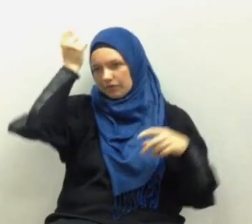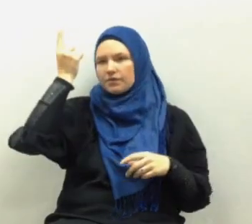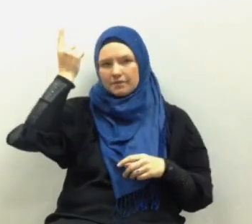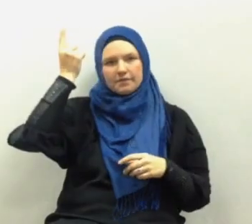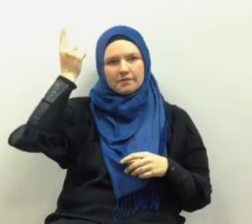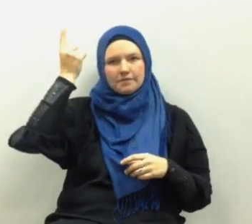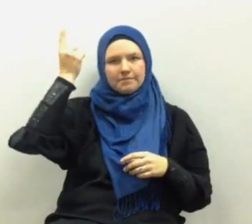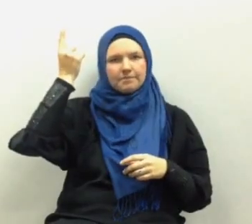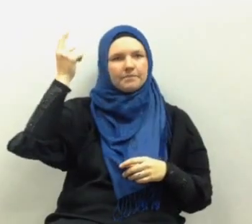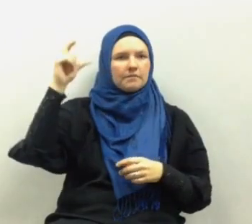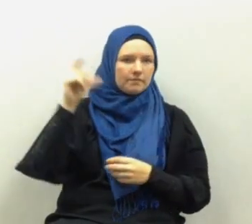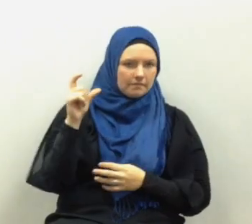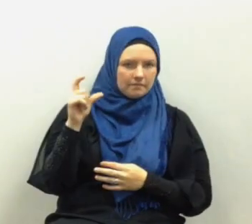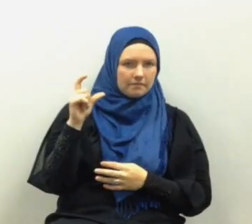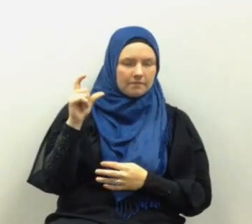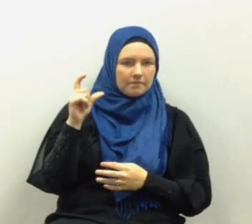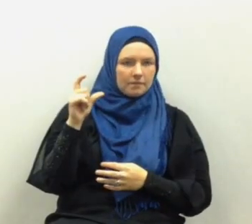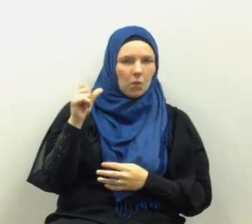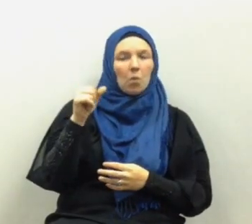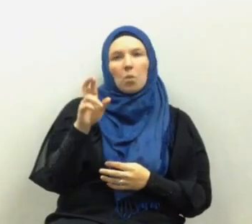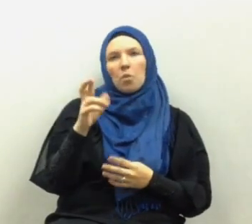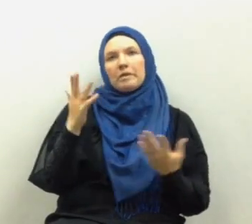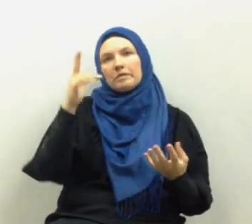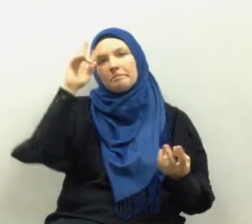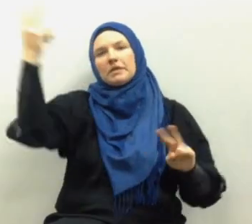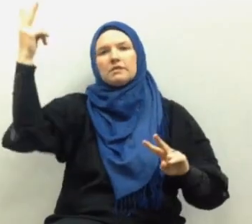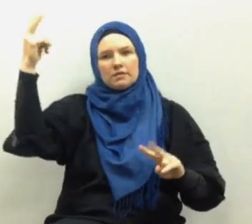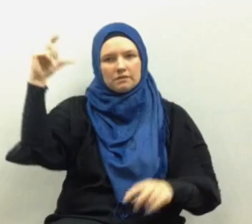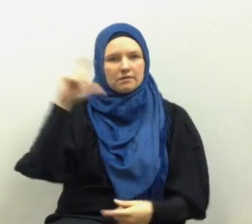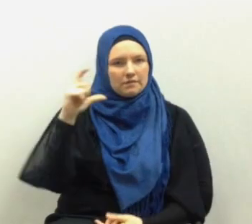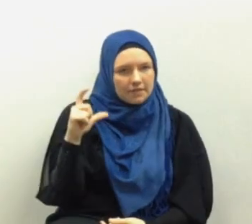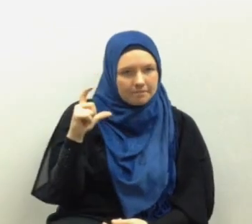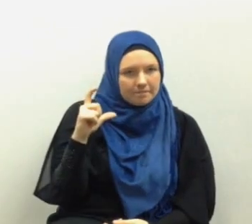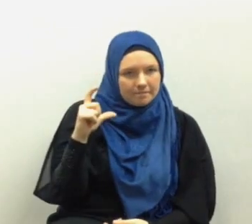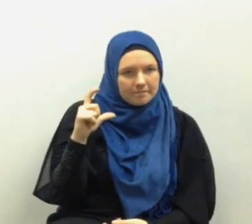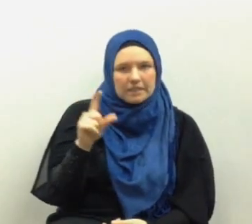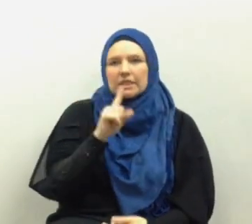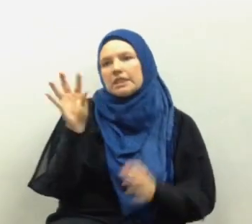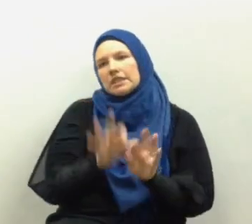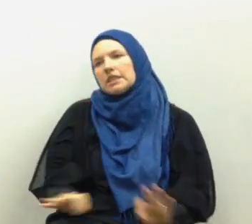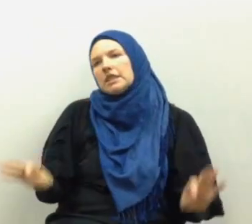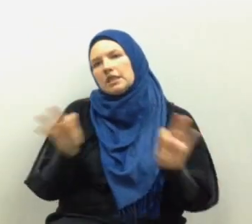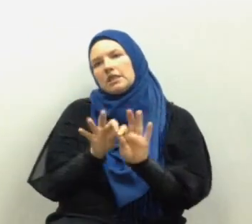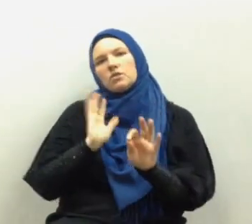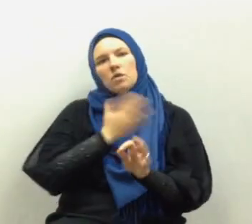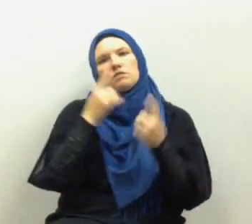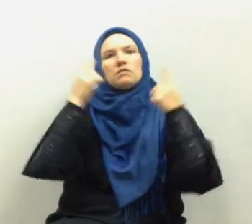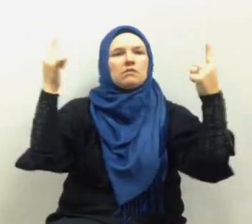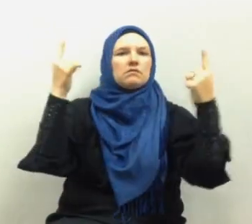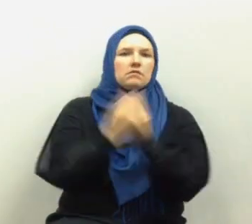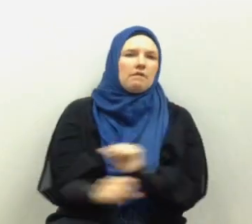Islam or misunderstanding Islam is key to our